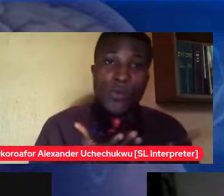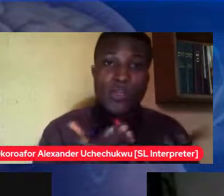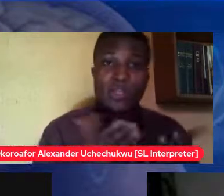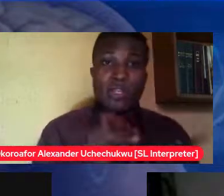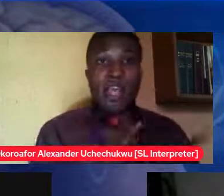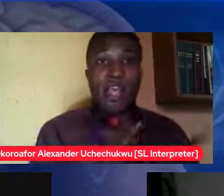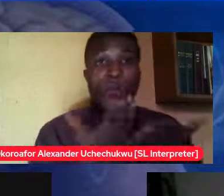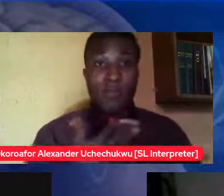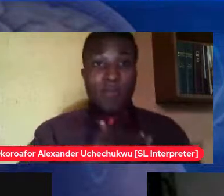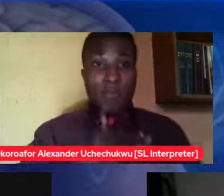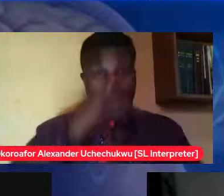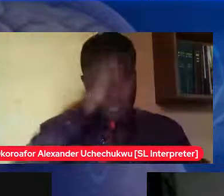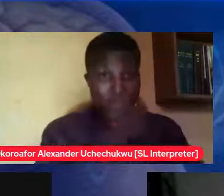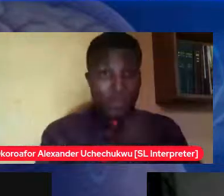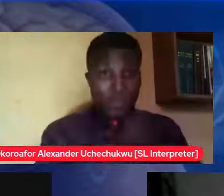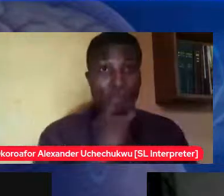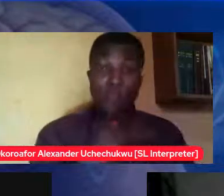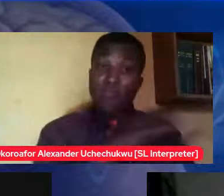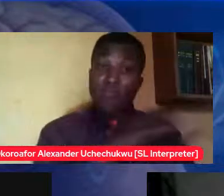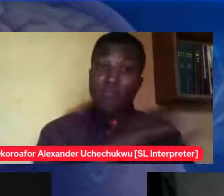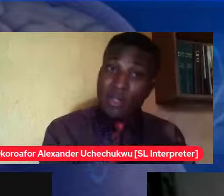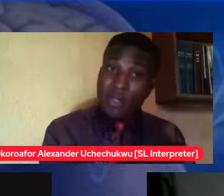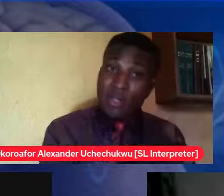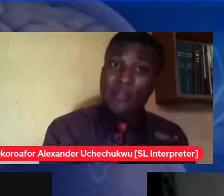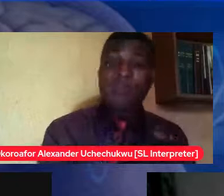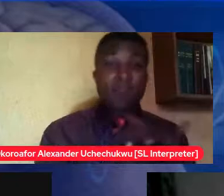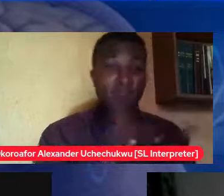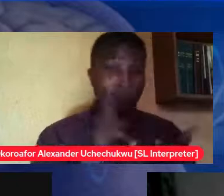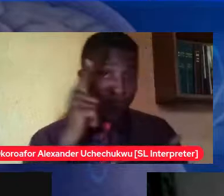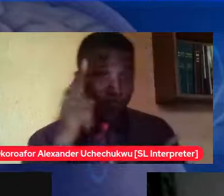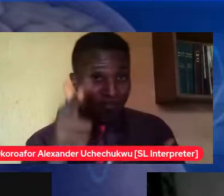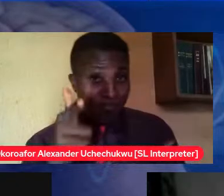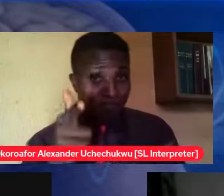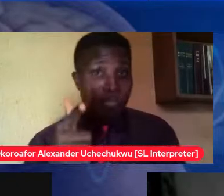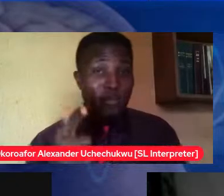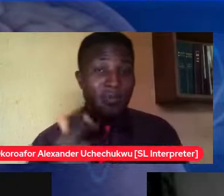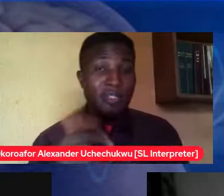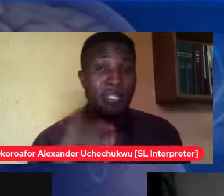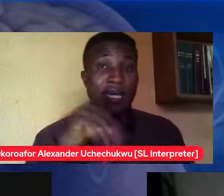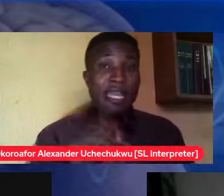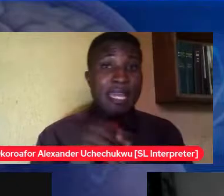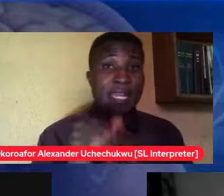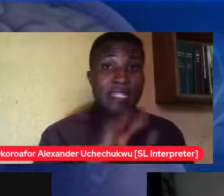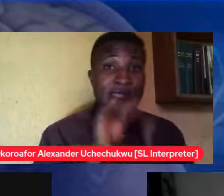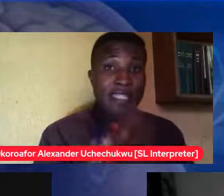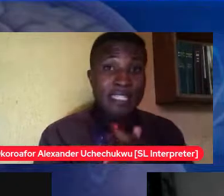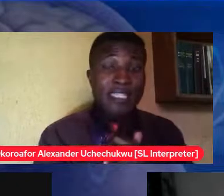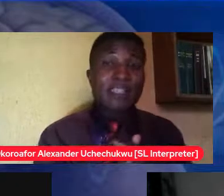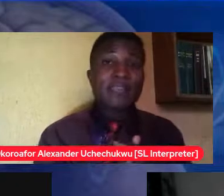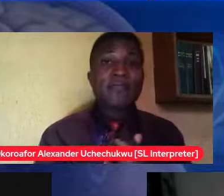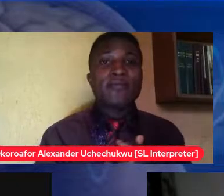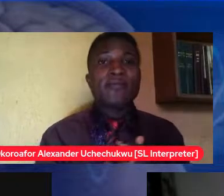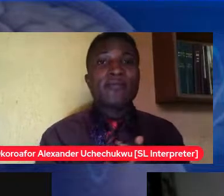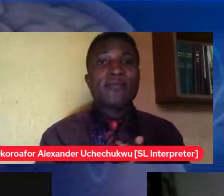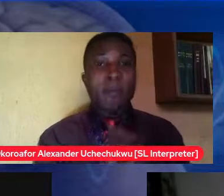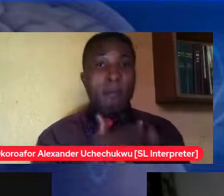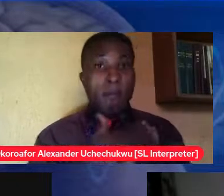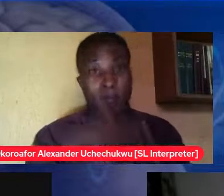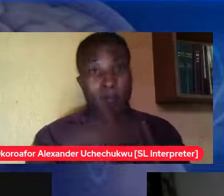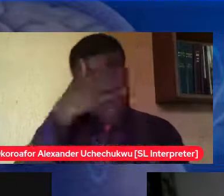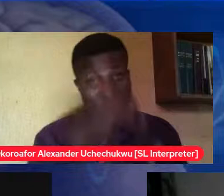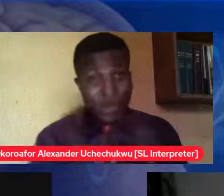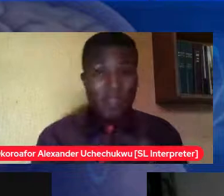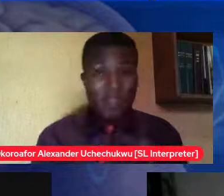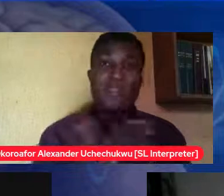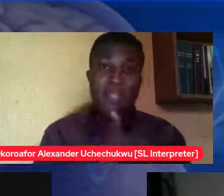us and god's will be done but in his getting married my husband also is of that school of thought we are not the ones to find him